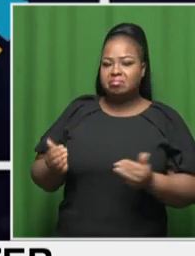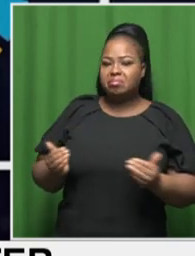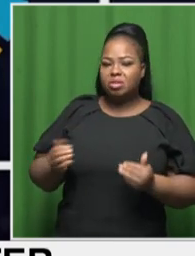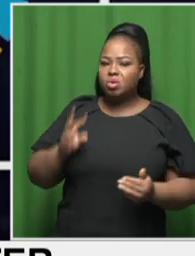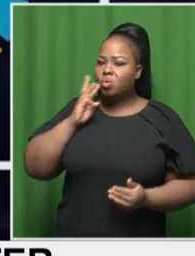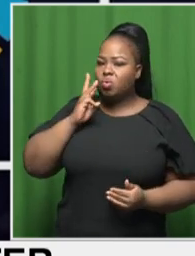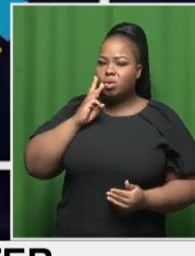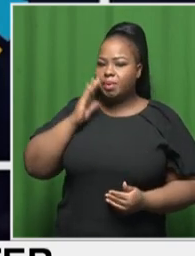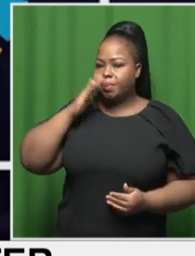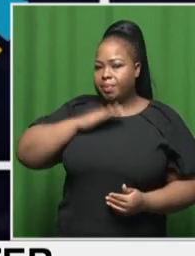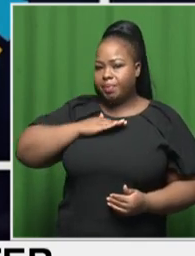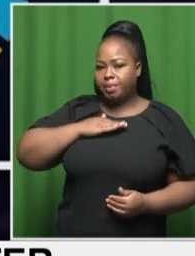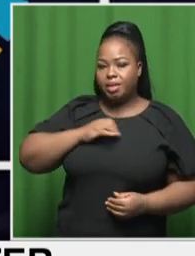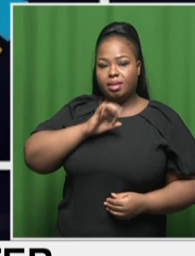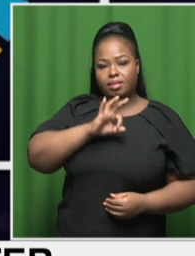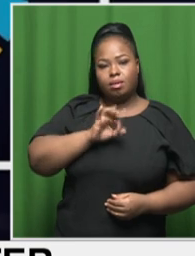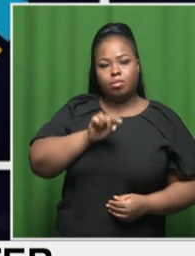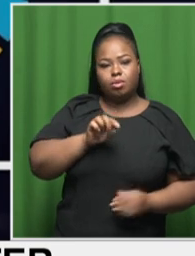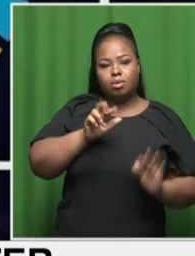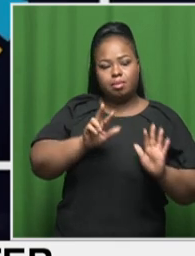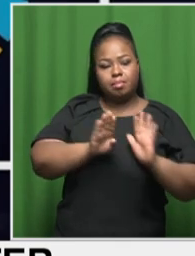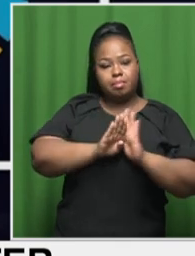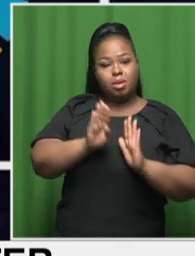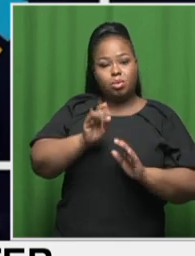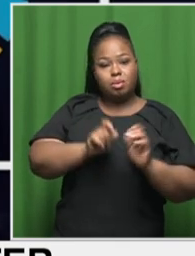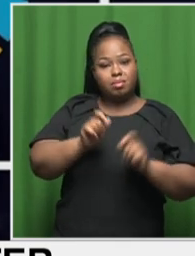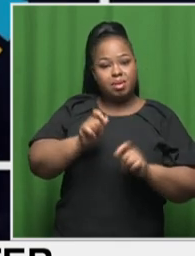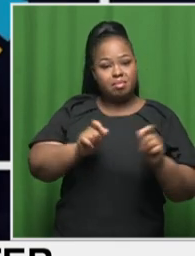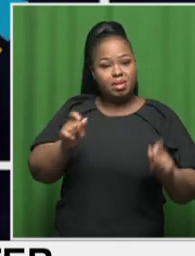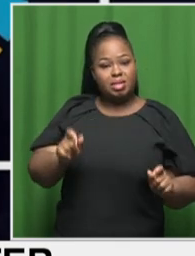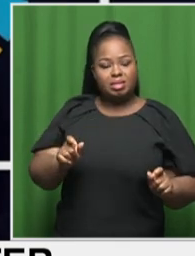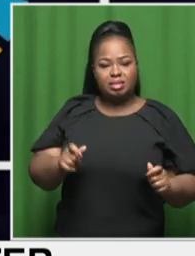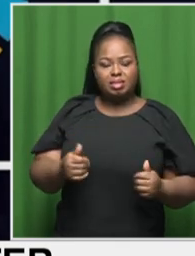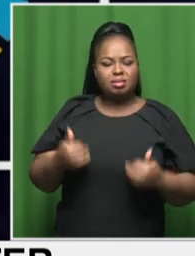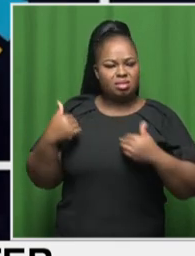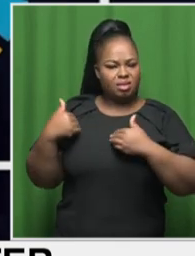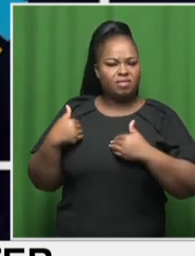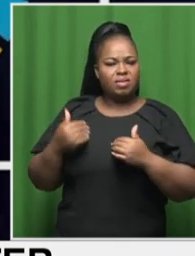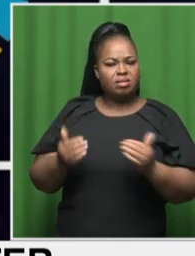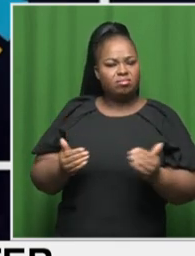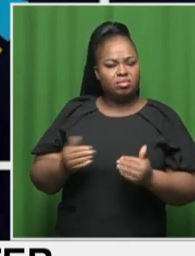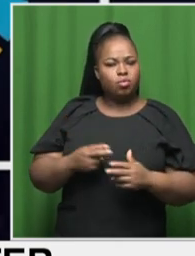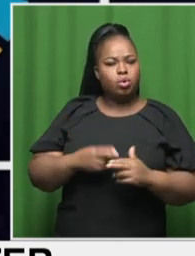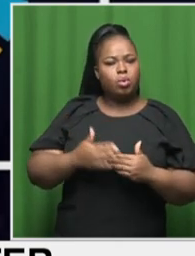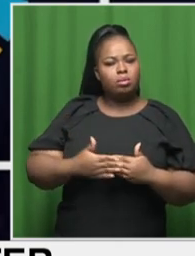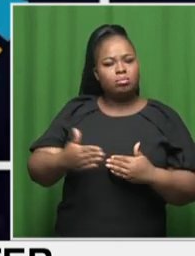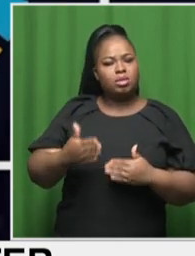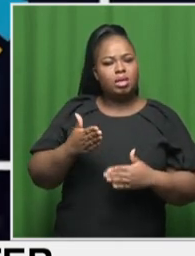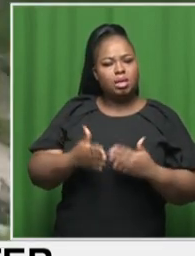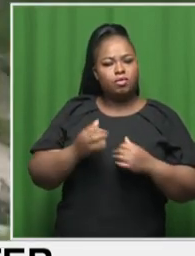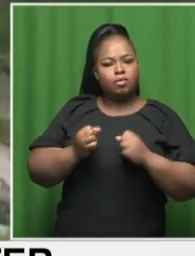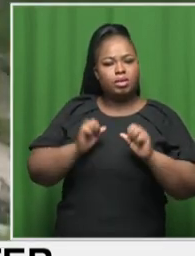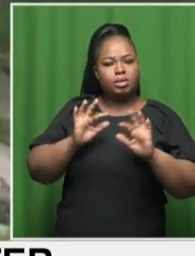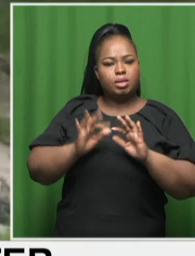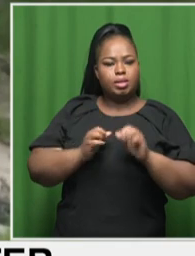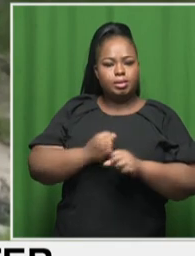and 3.8 billion people safely managed sanitation by the end of the decade.